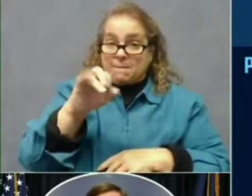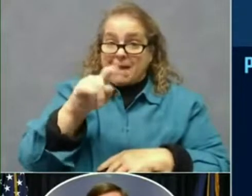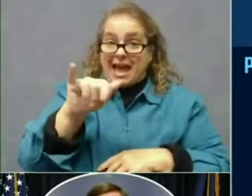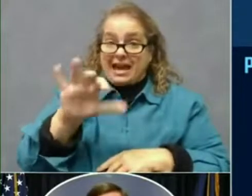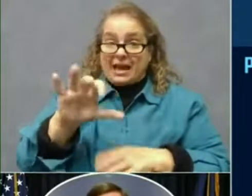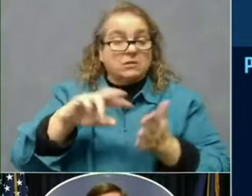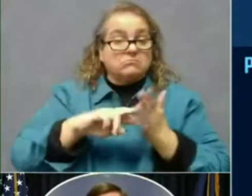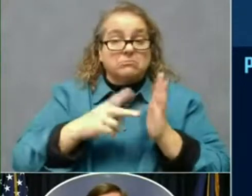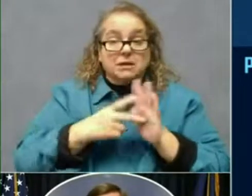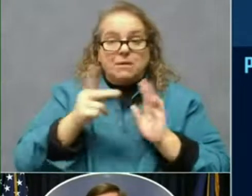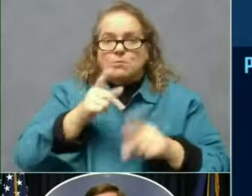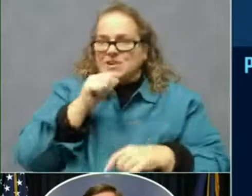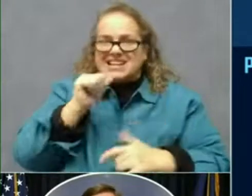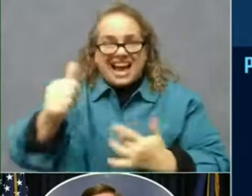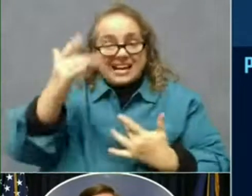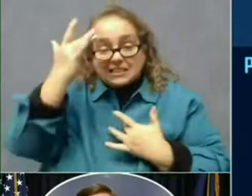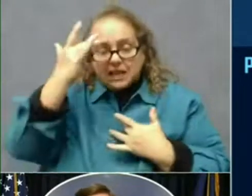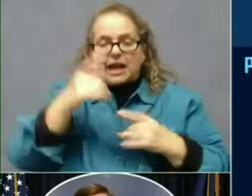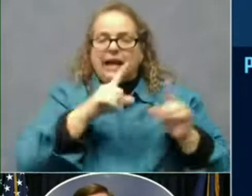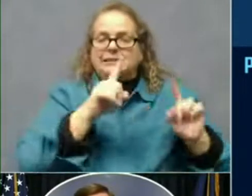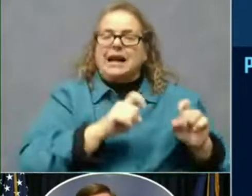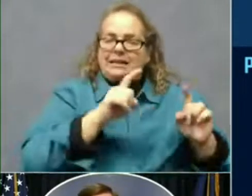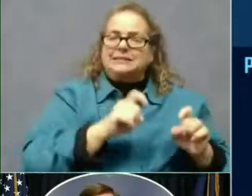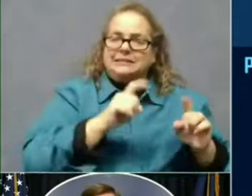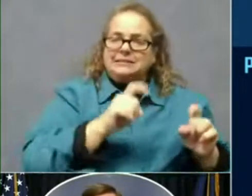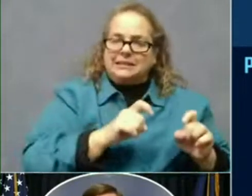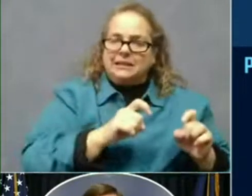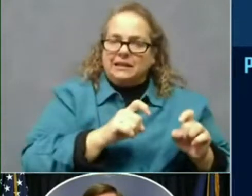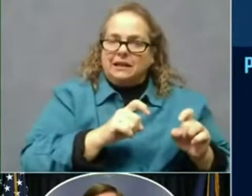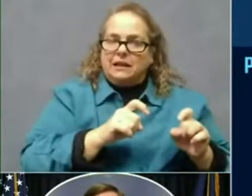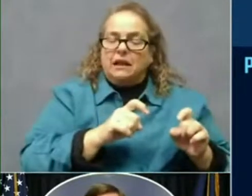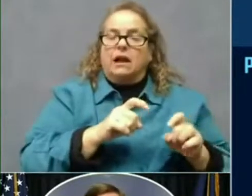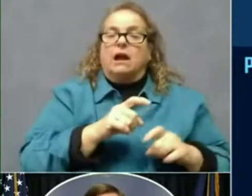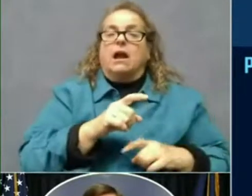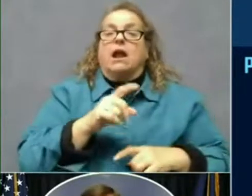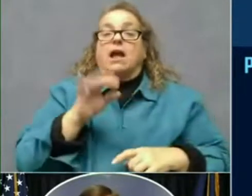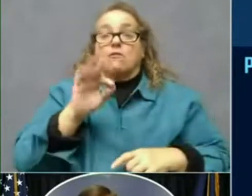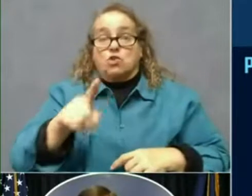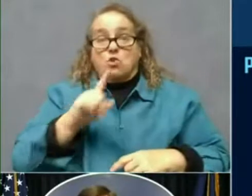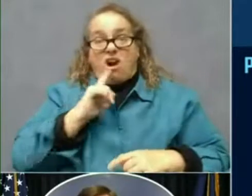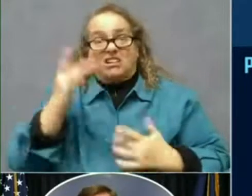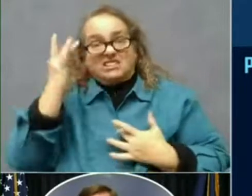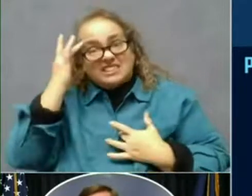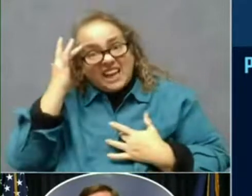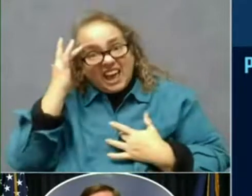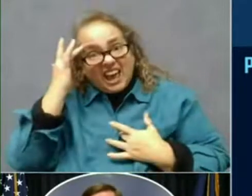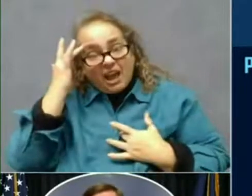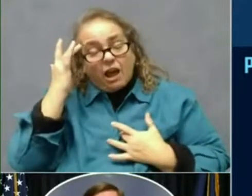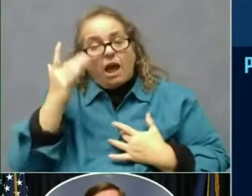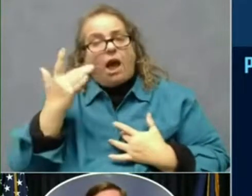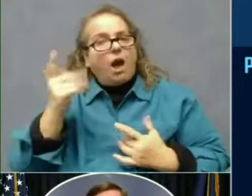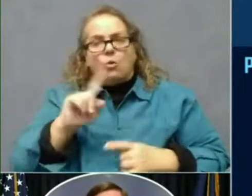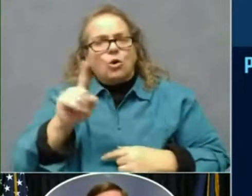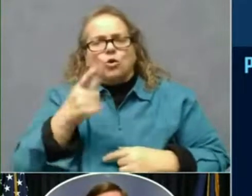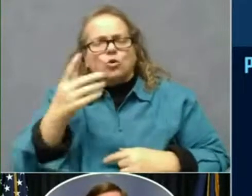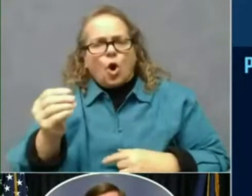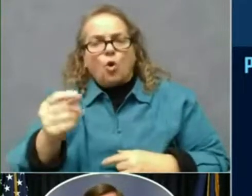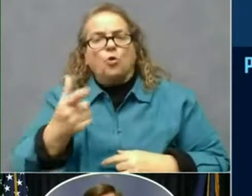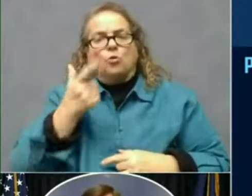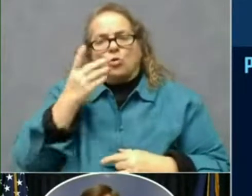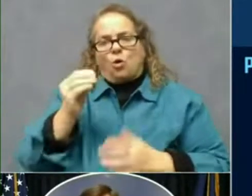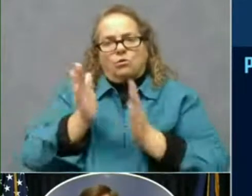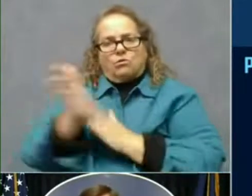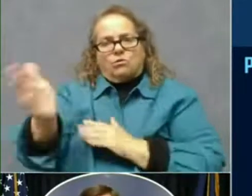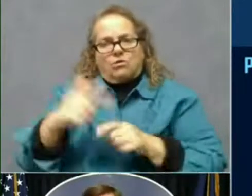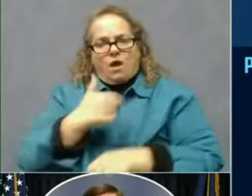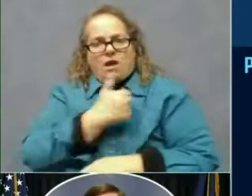smaller percentage of a habit than where you go if you're symptomatic. Because if you think you have COVID and you go to the hospital where where most symptomatic folks